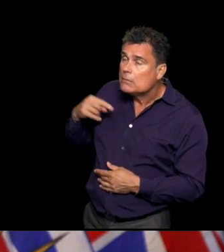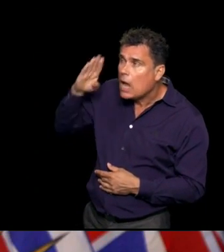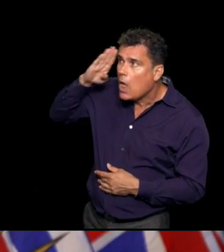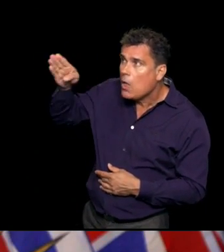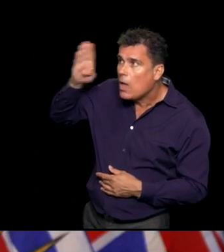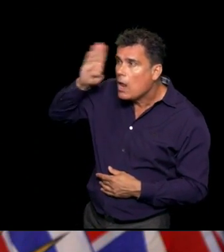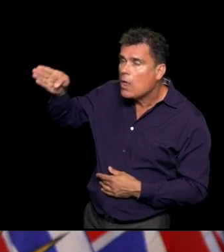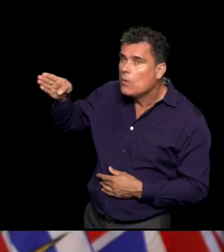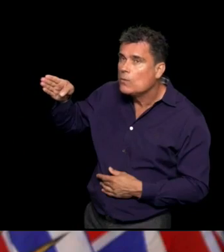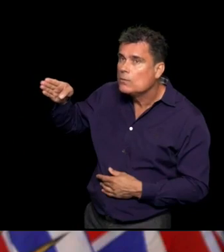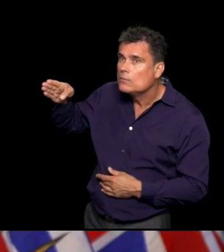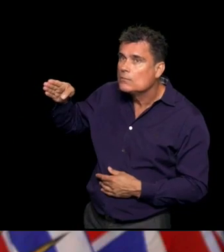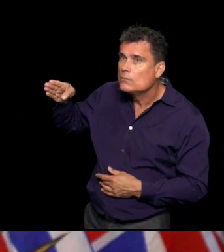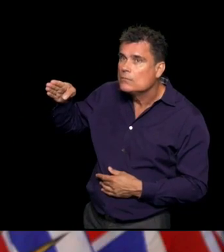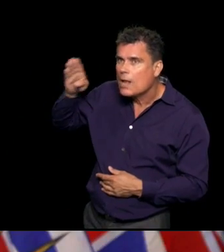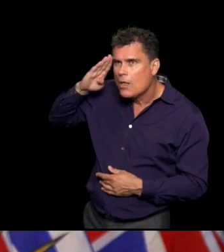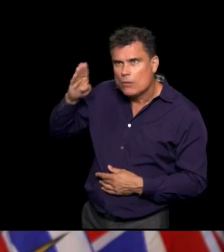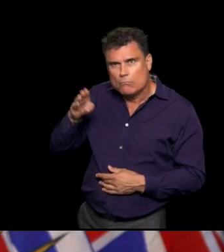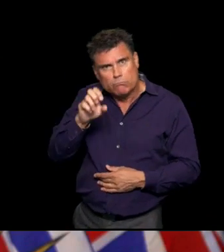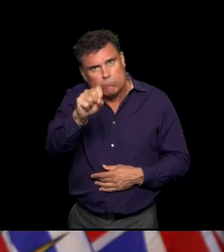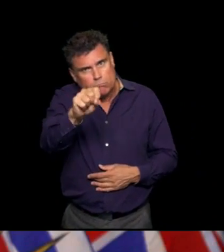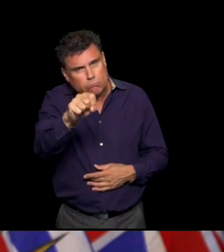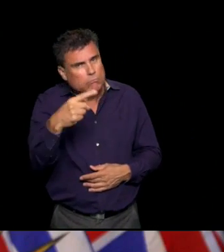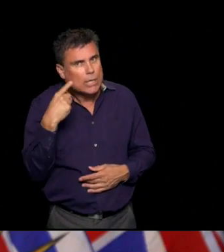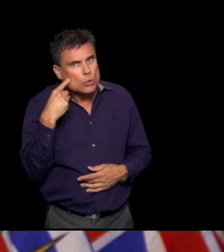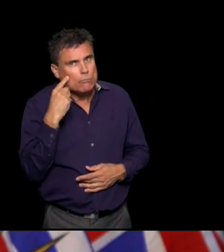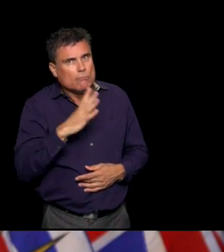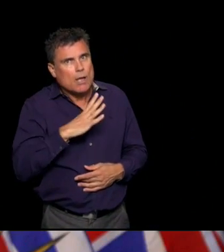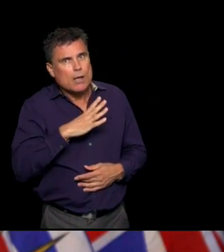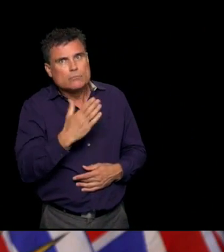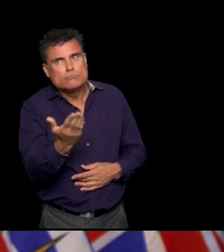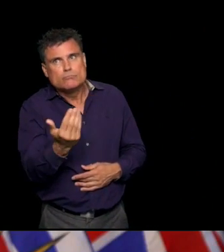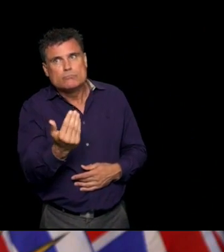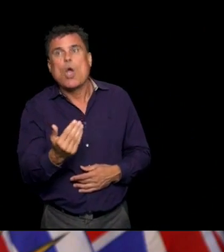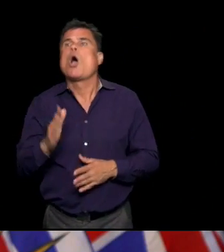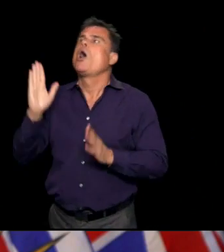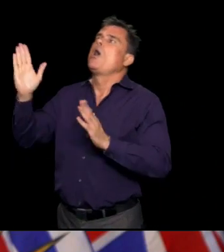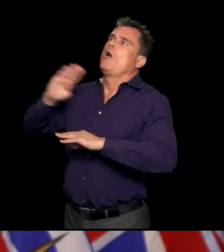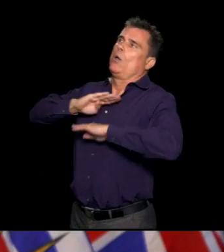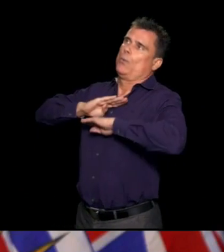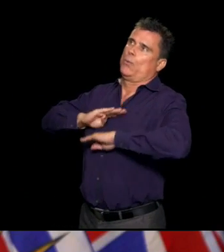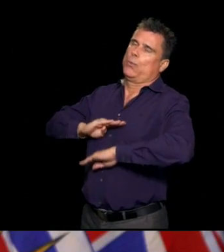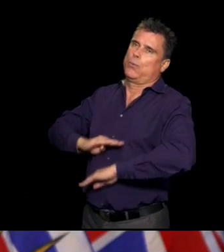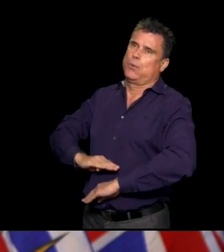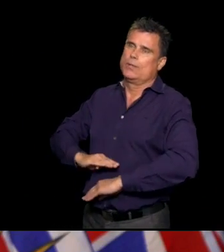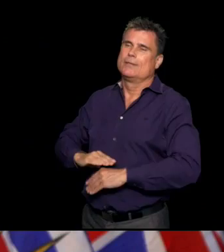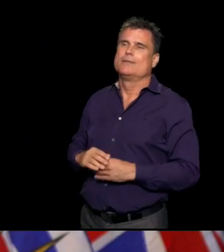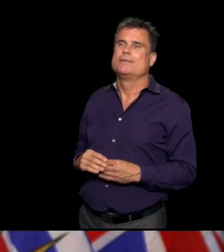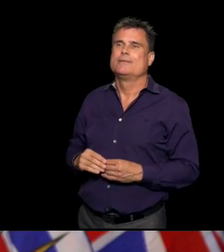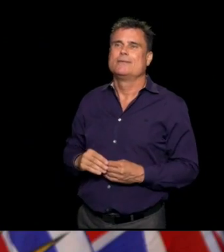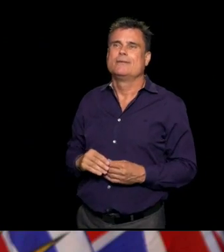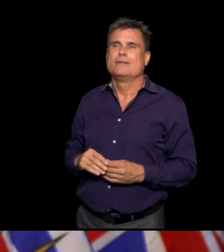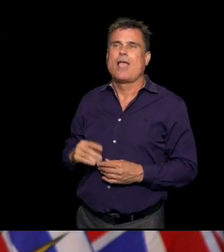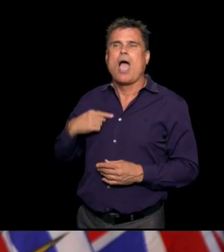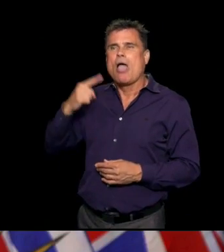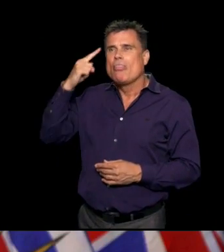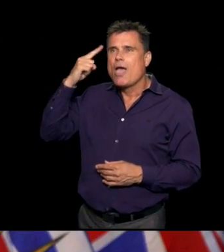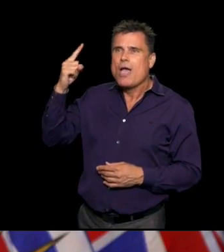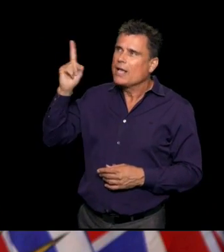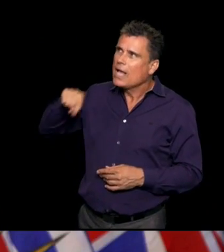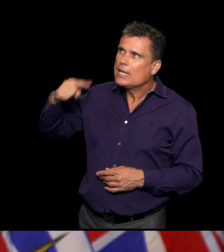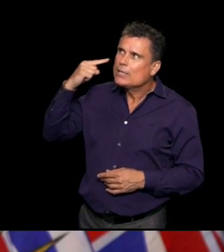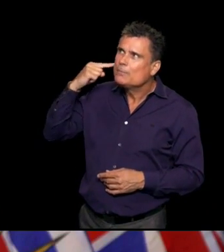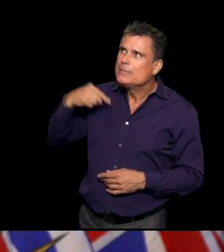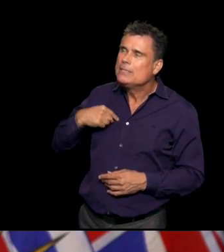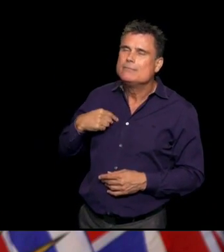Hello, can you hear me? Can you hear me? Hello? Can Hello? Hello? We can hear you. Okay, good.